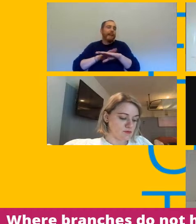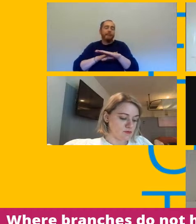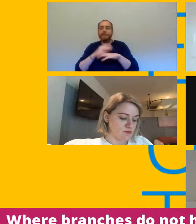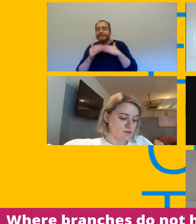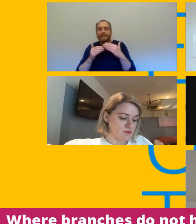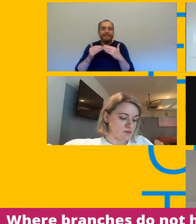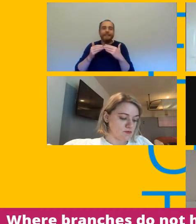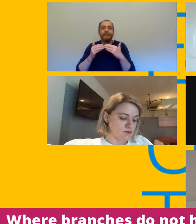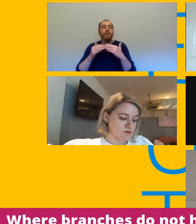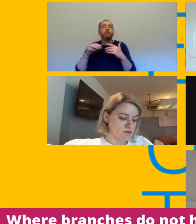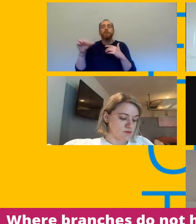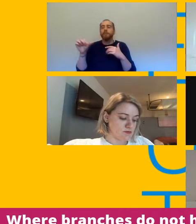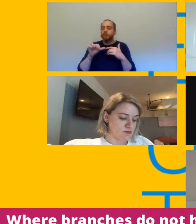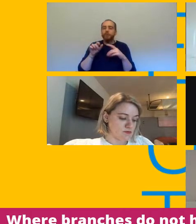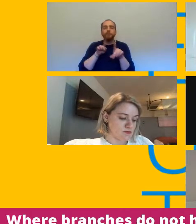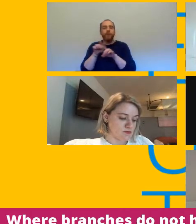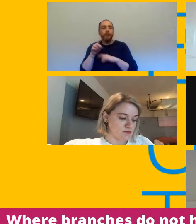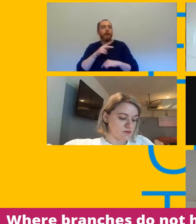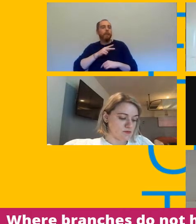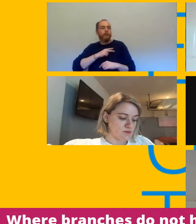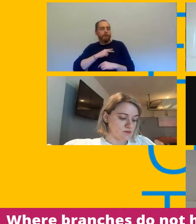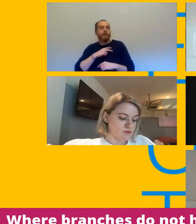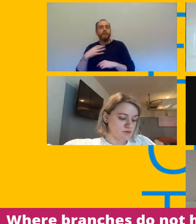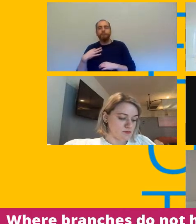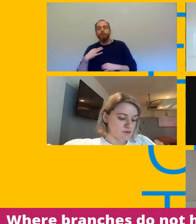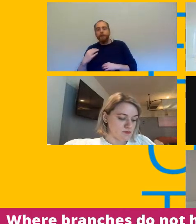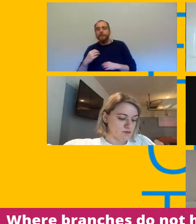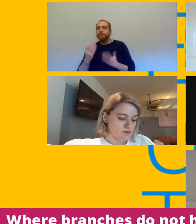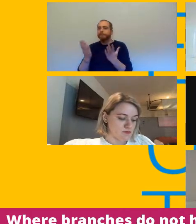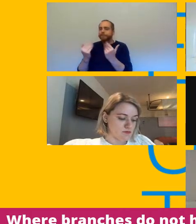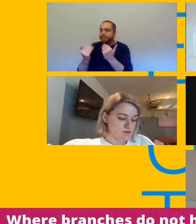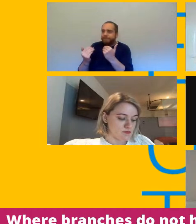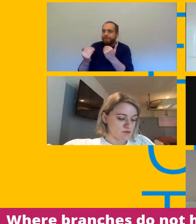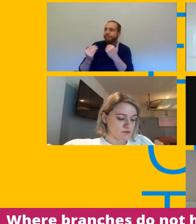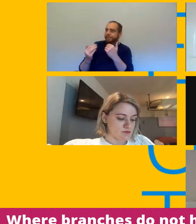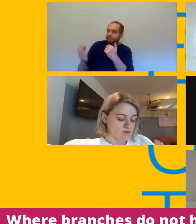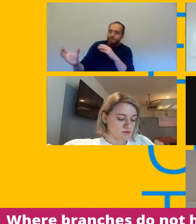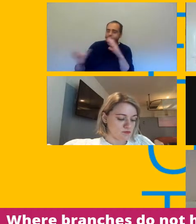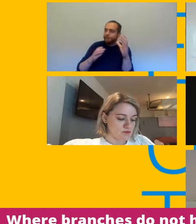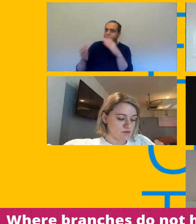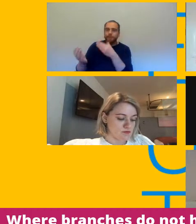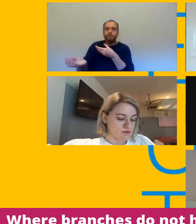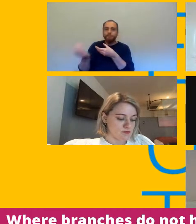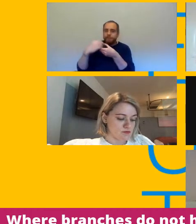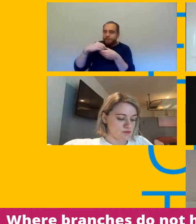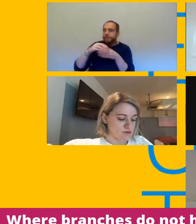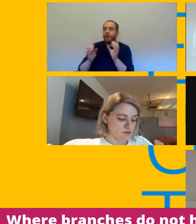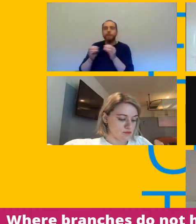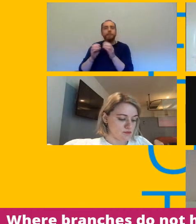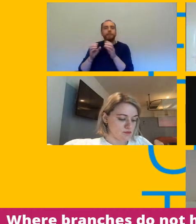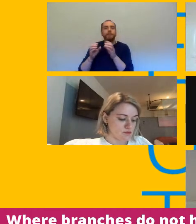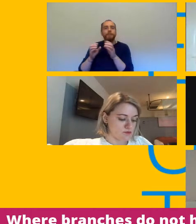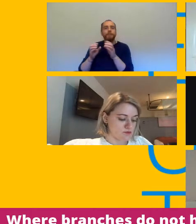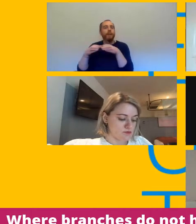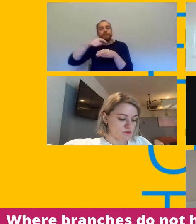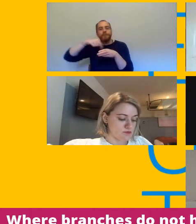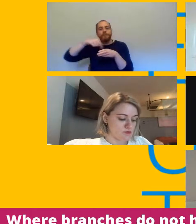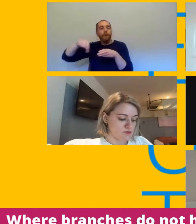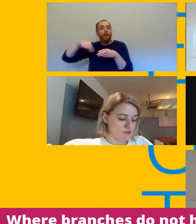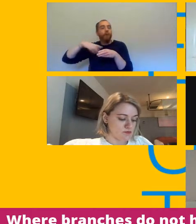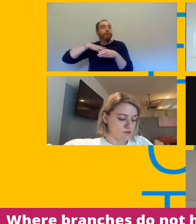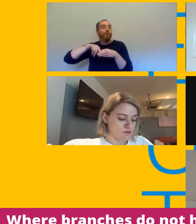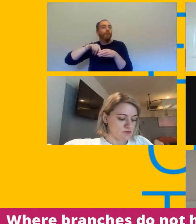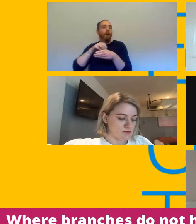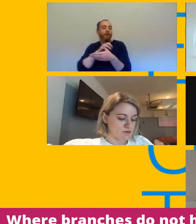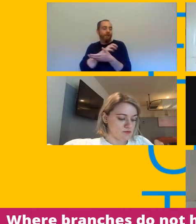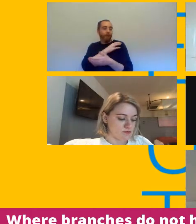recruiting members and reps you know getting that support in the workplace because what we don't want is our branch officers burning out and because